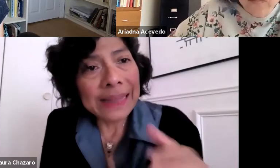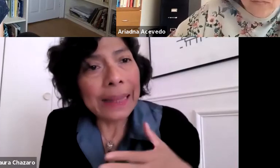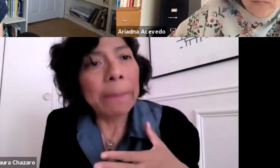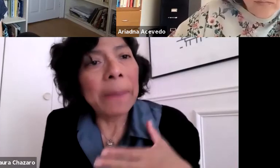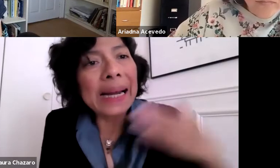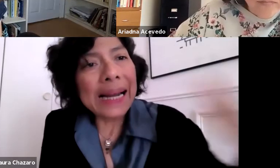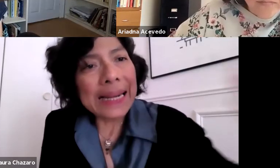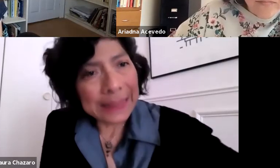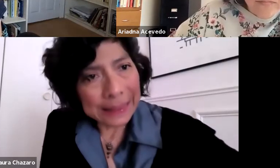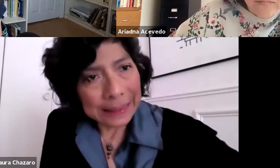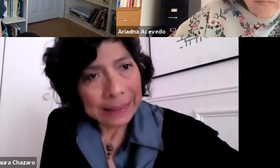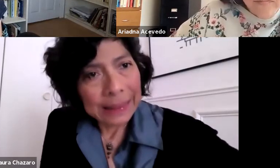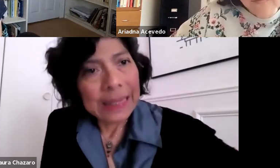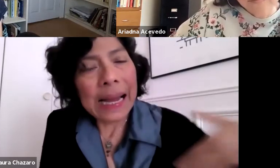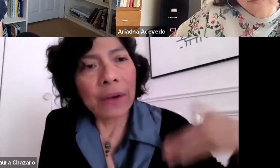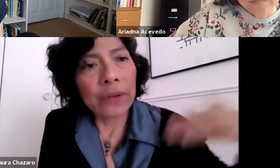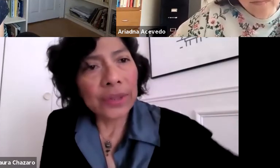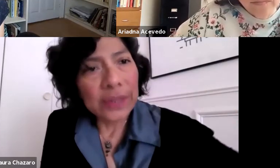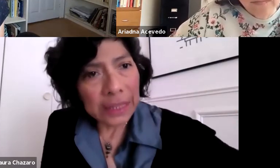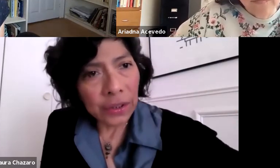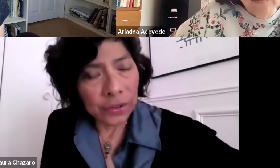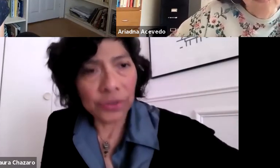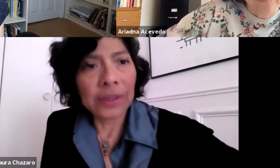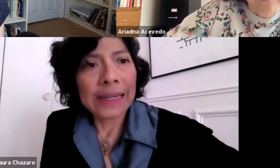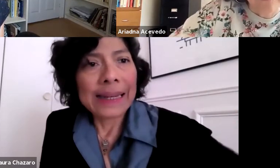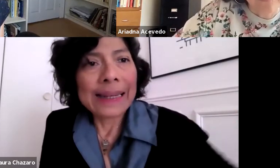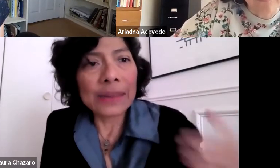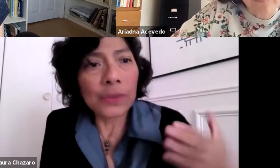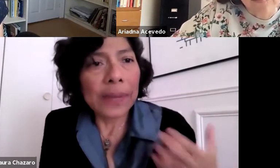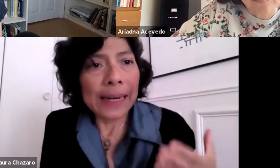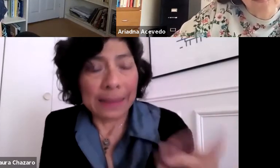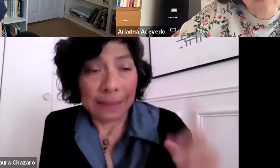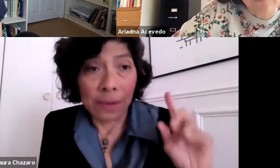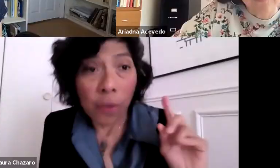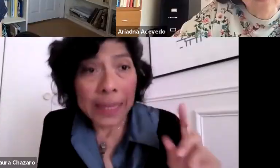the pedagogy was also present.